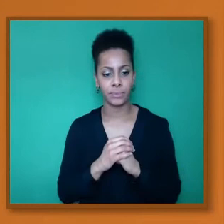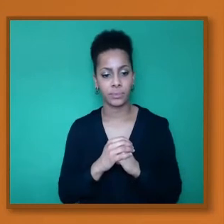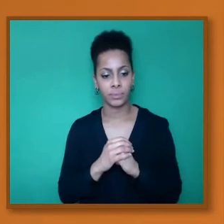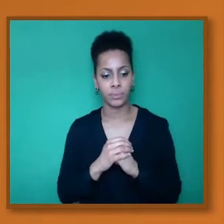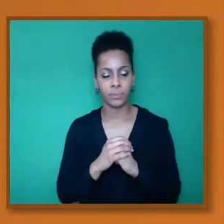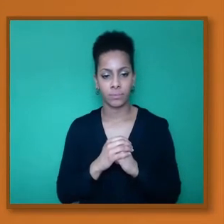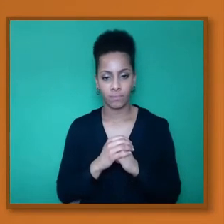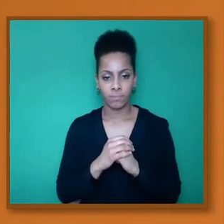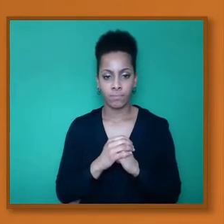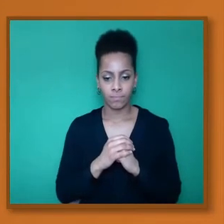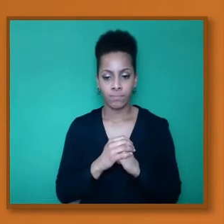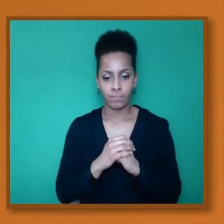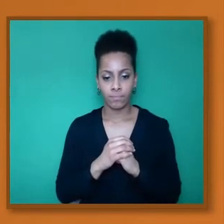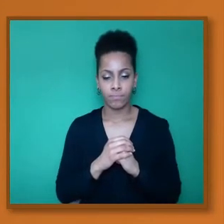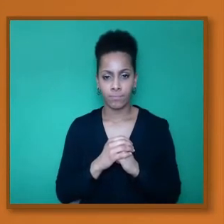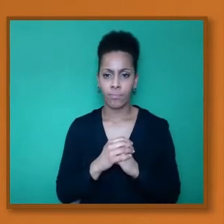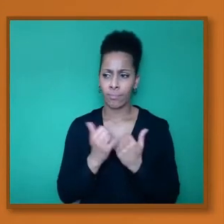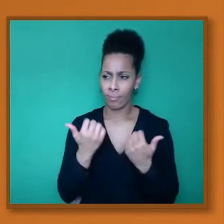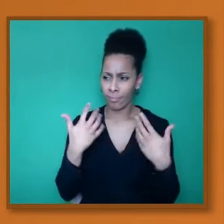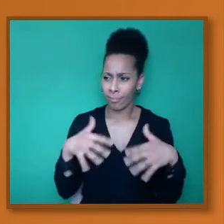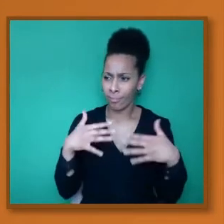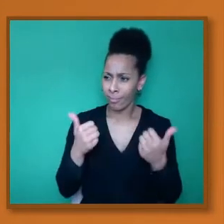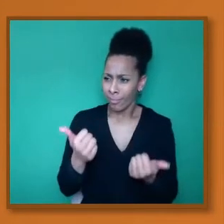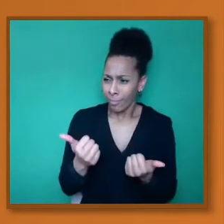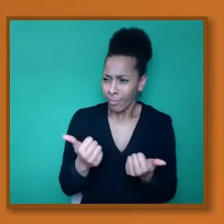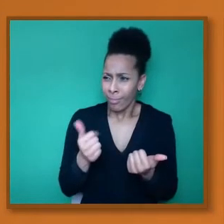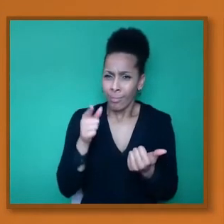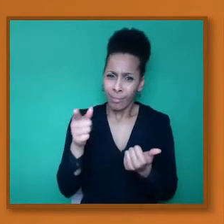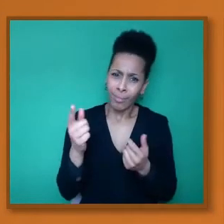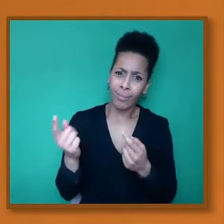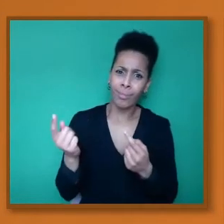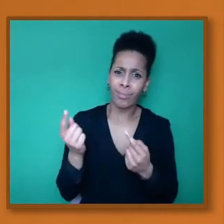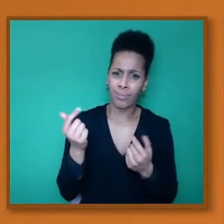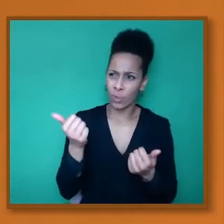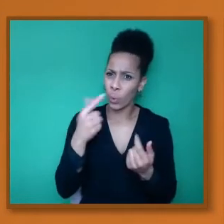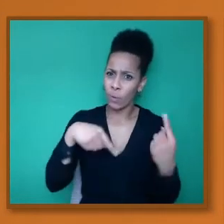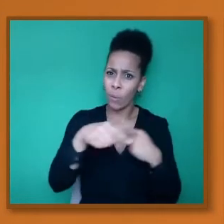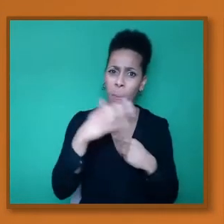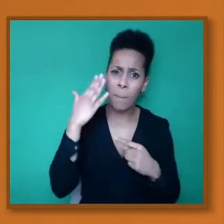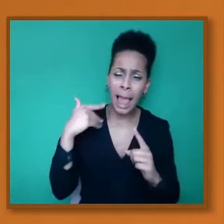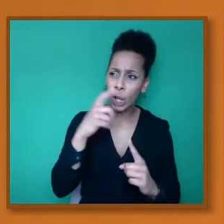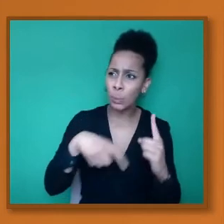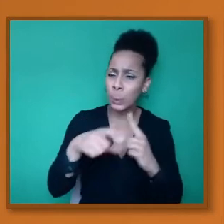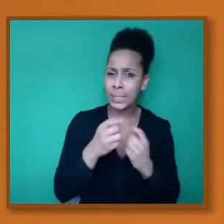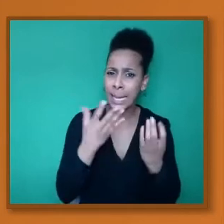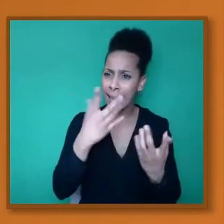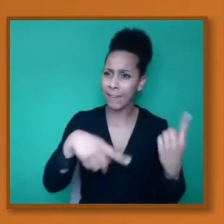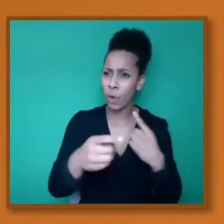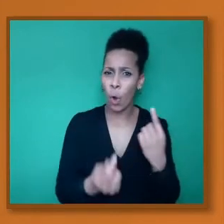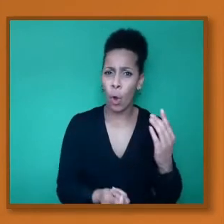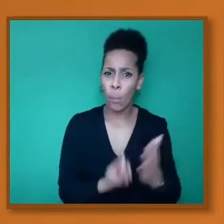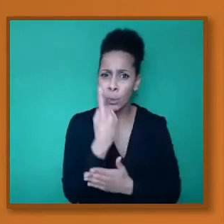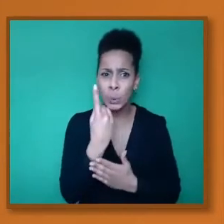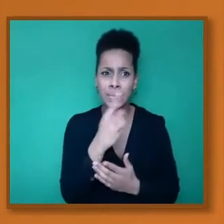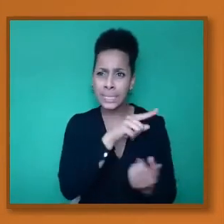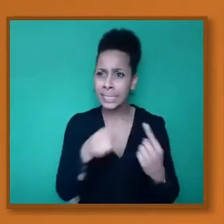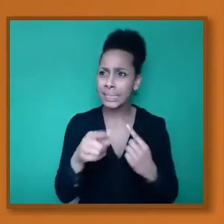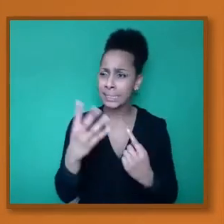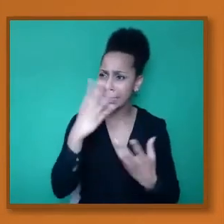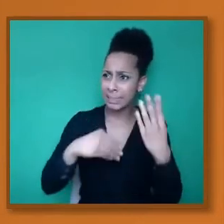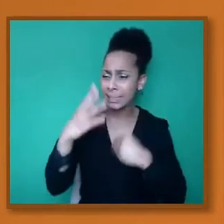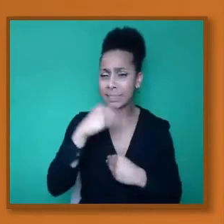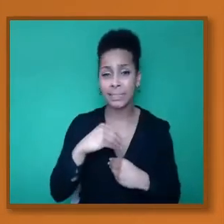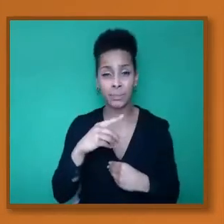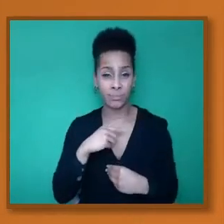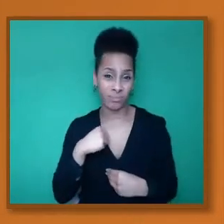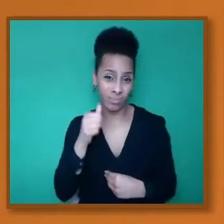to the community and to give so many opportunities to people. You know, I know people who have had so many good grades and